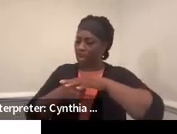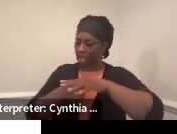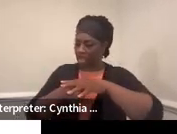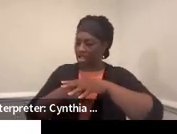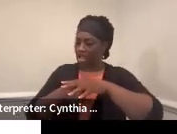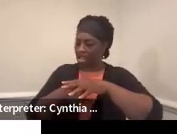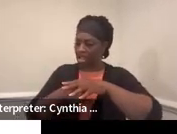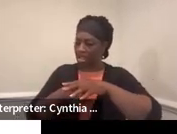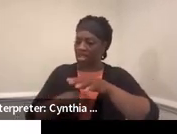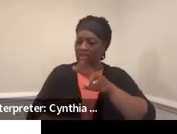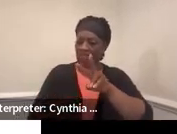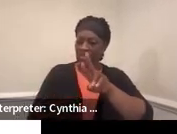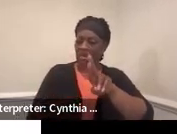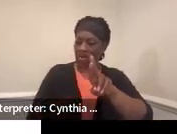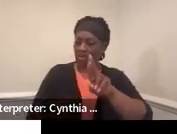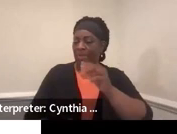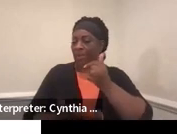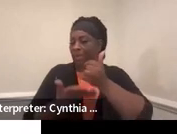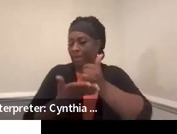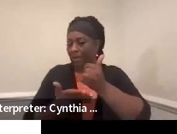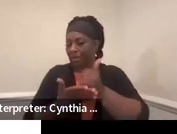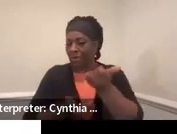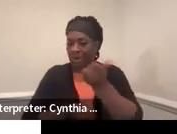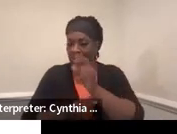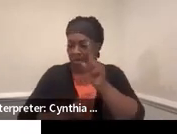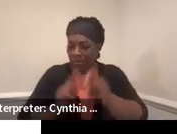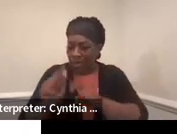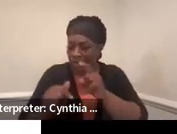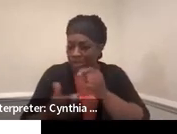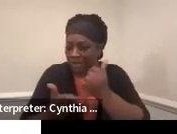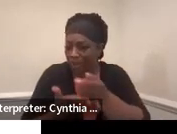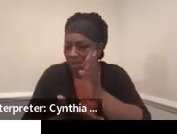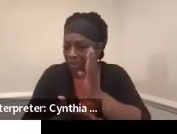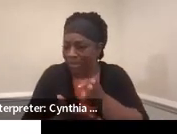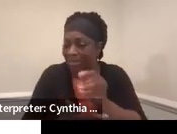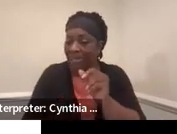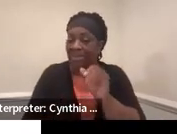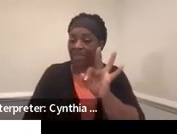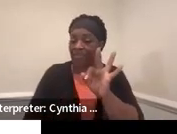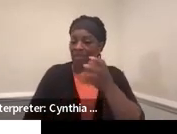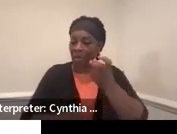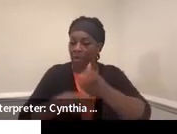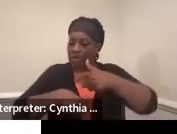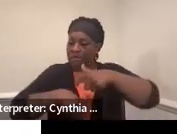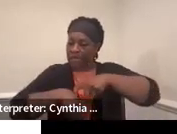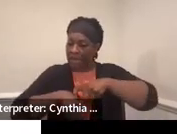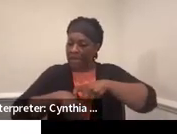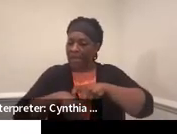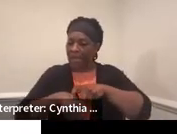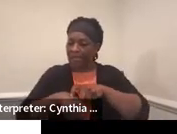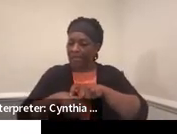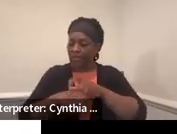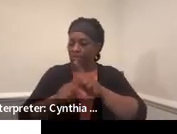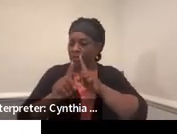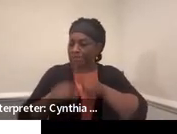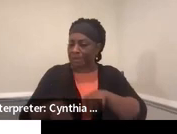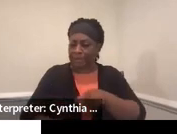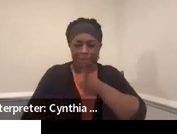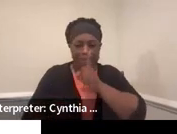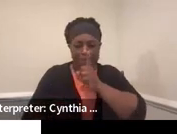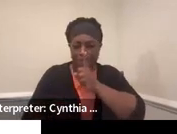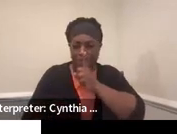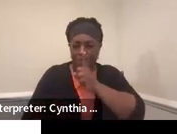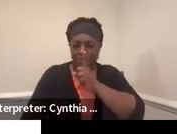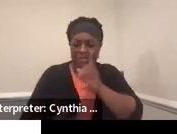answer any of the questions you may have. If you have difficulty having, if you a response from them, please